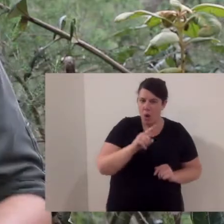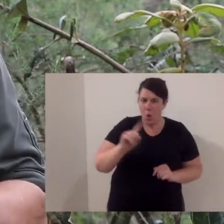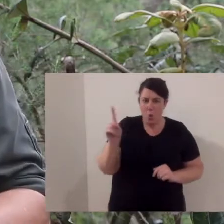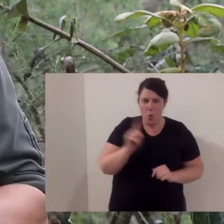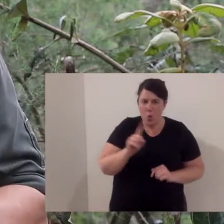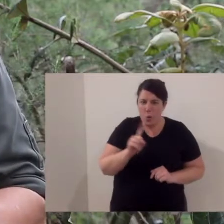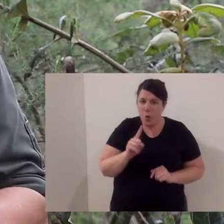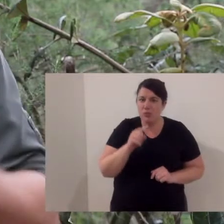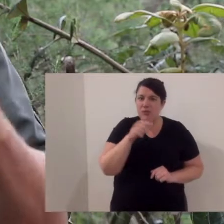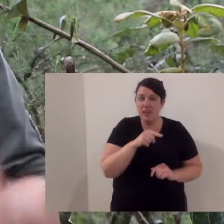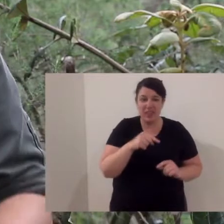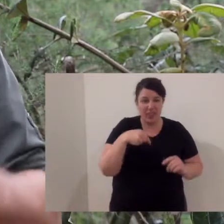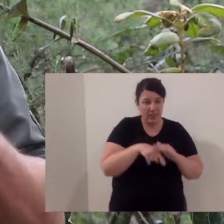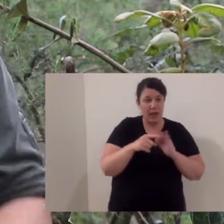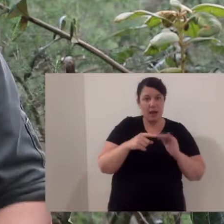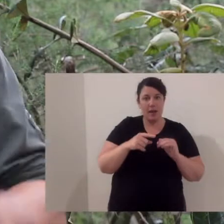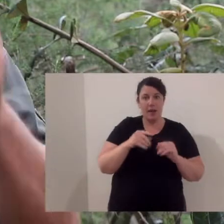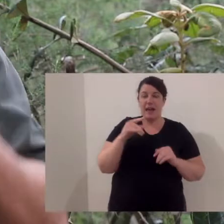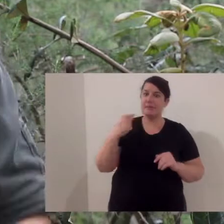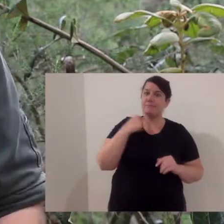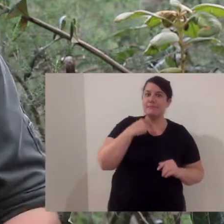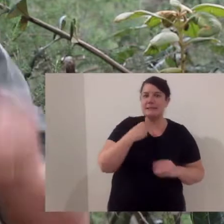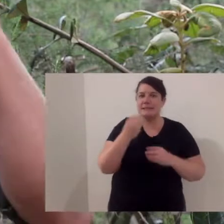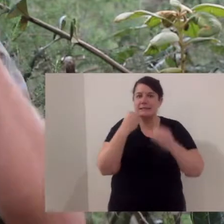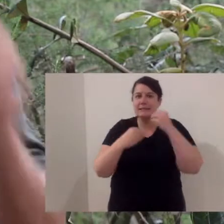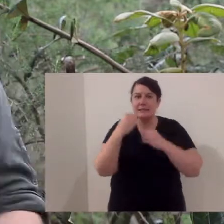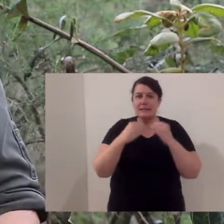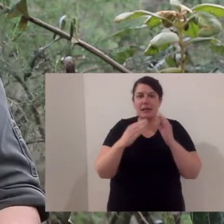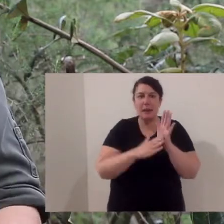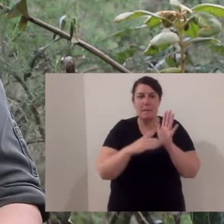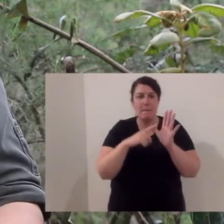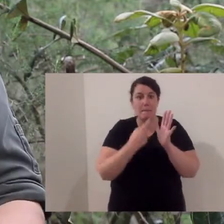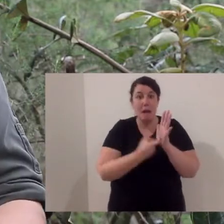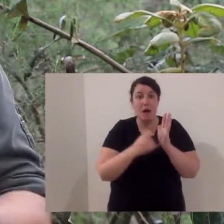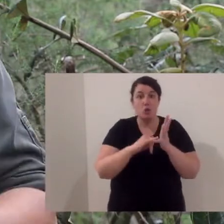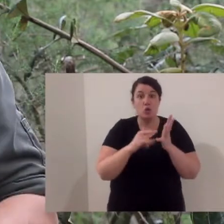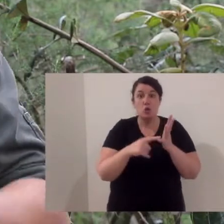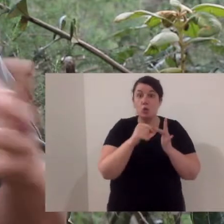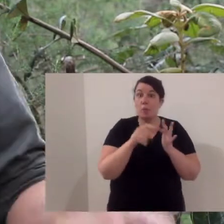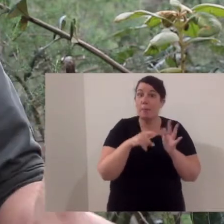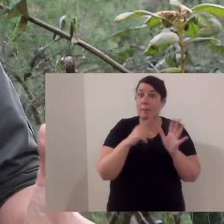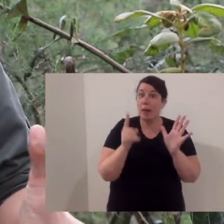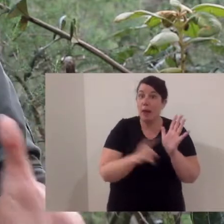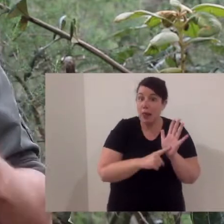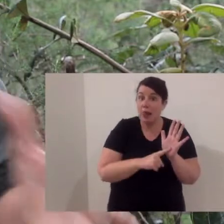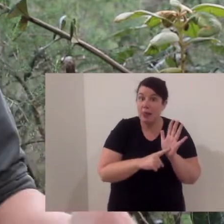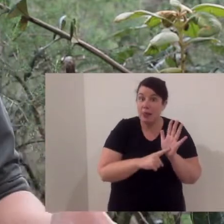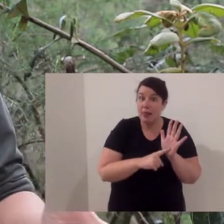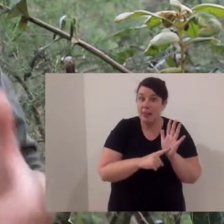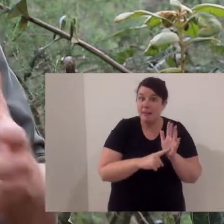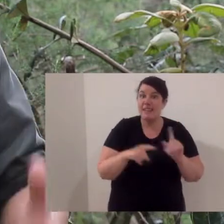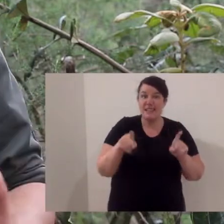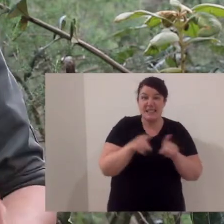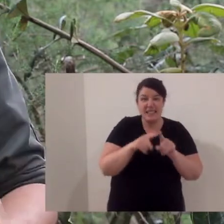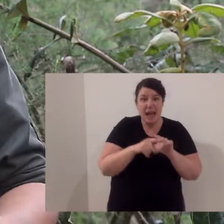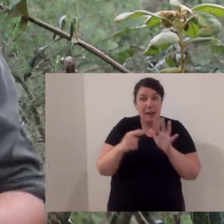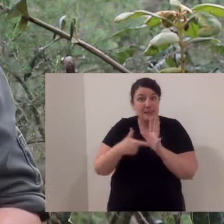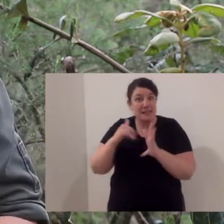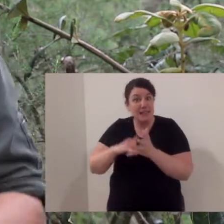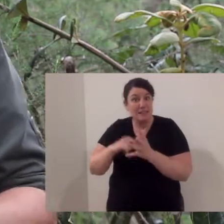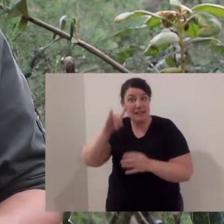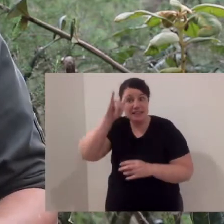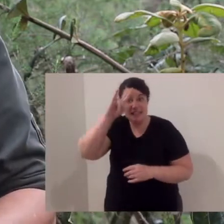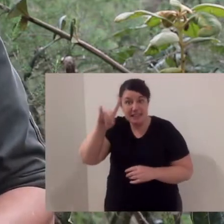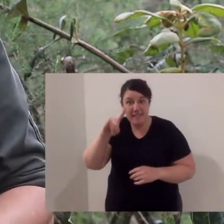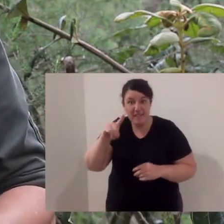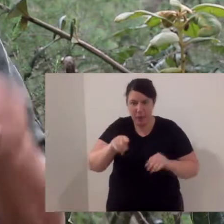Eastern quolls are a native Australian carnivorous marsupial. Some of their relatives are other species of quolls and